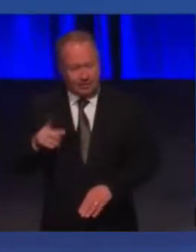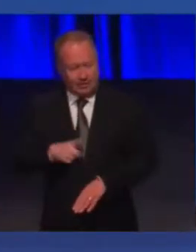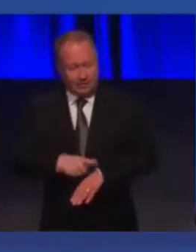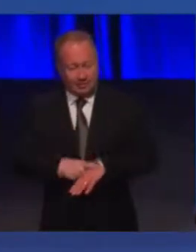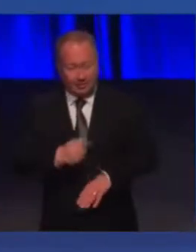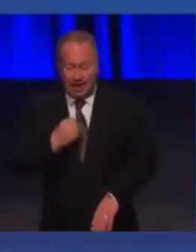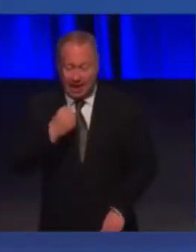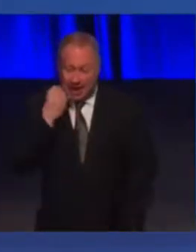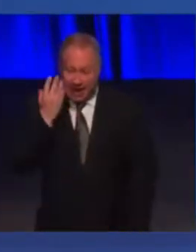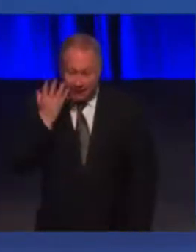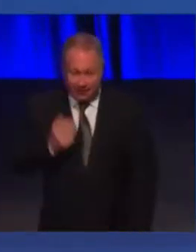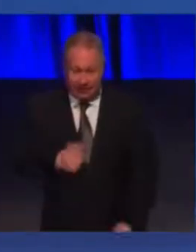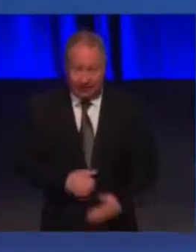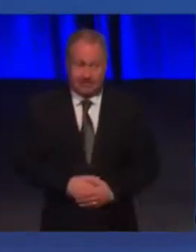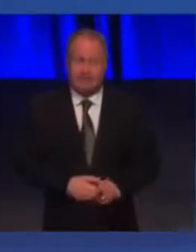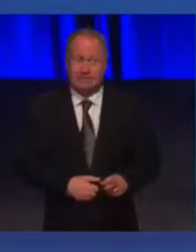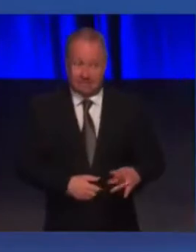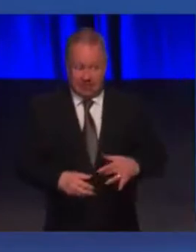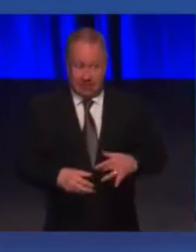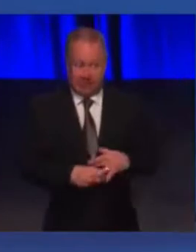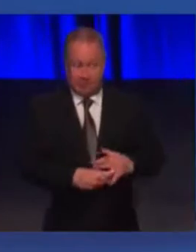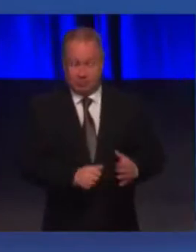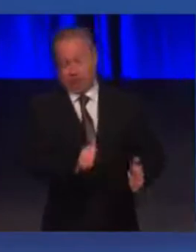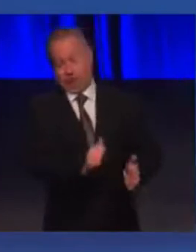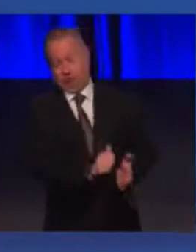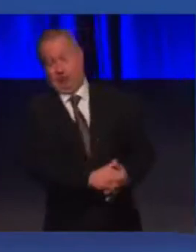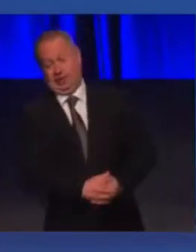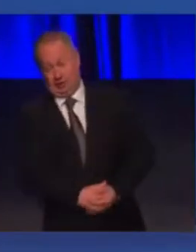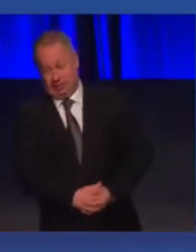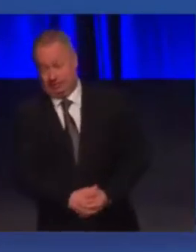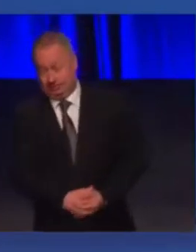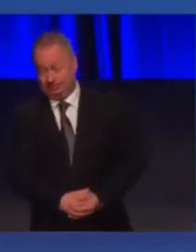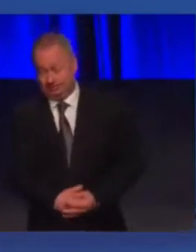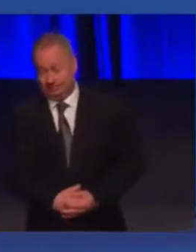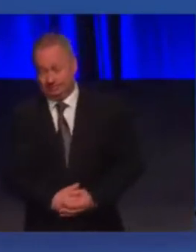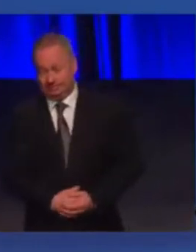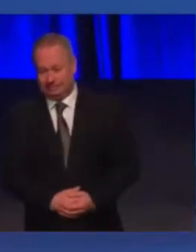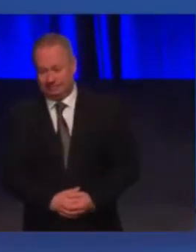I certainly believe my husband now and sometimes he does know what he's talking about.